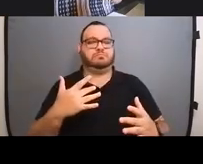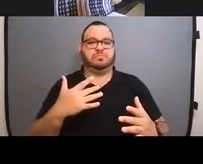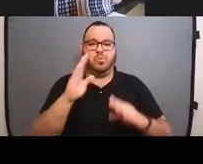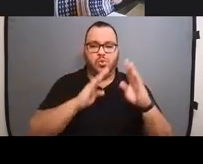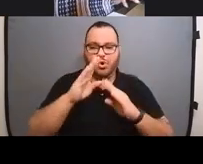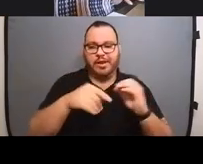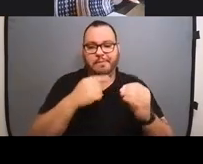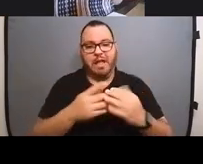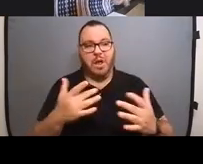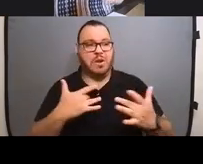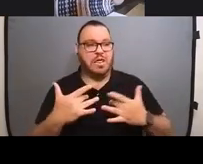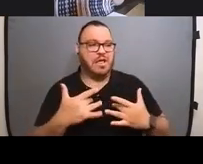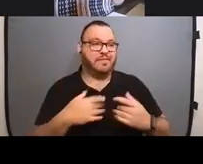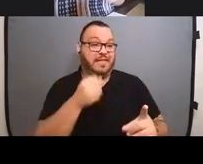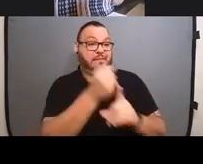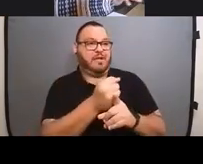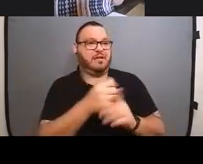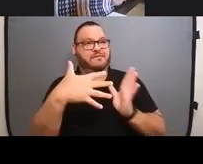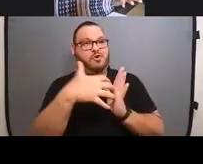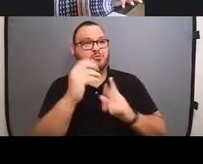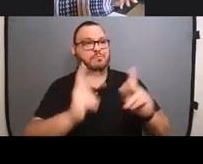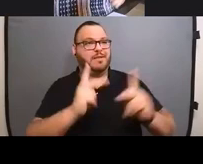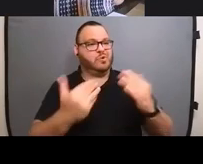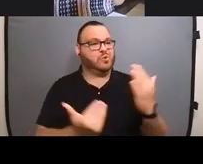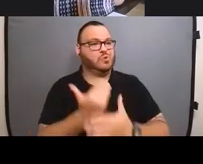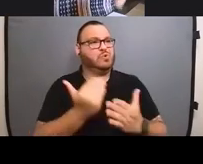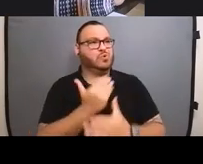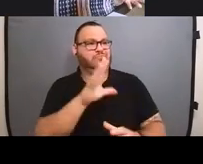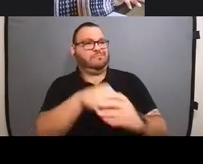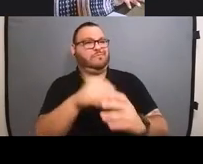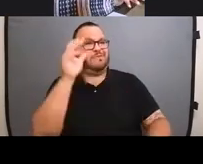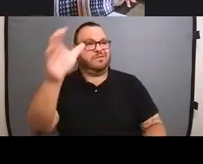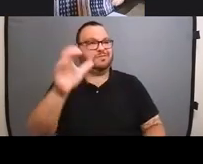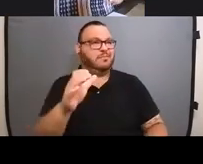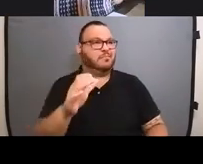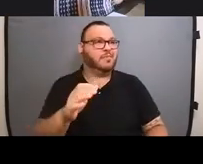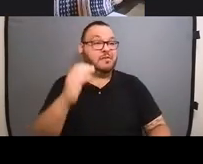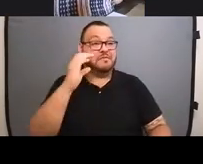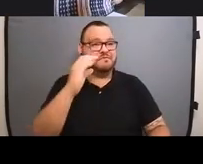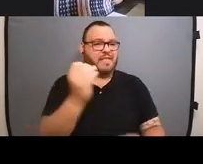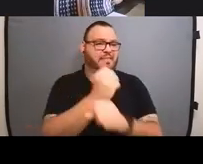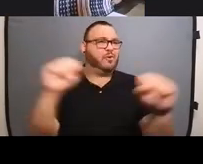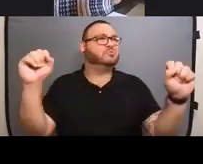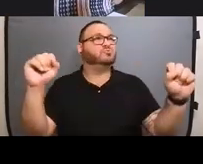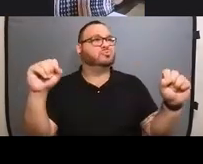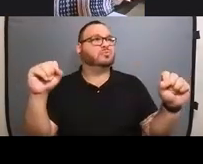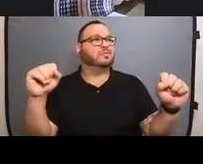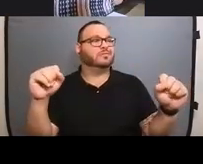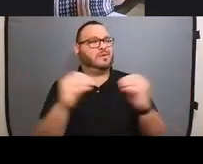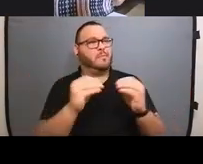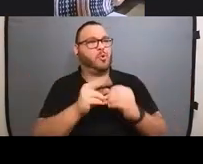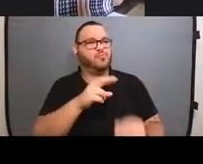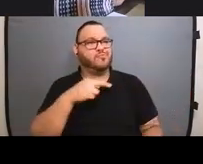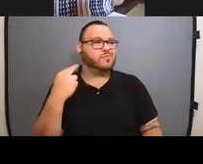on the more vulnerable people, vulnerable people who are newer to these fat liberation ideas and, um, and who are more at risk